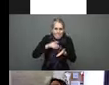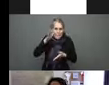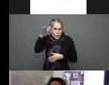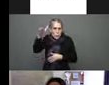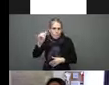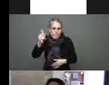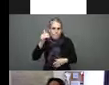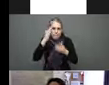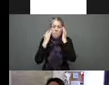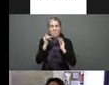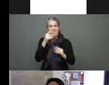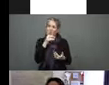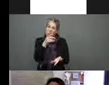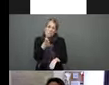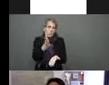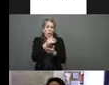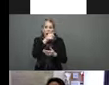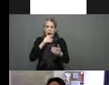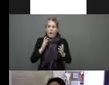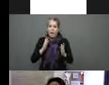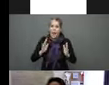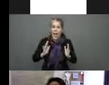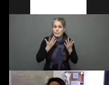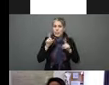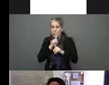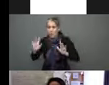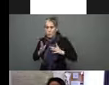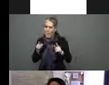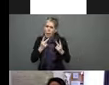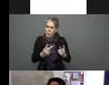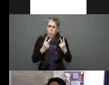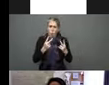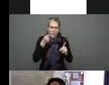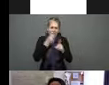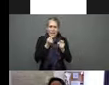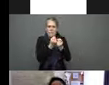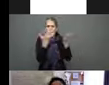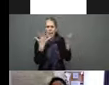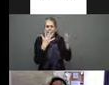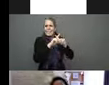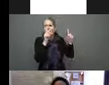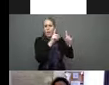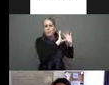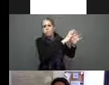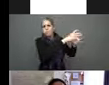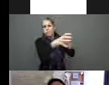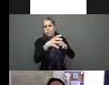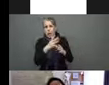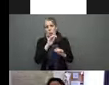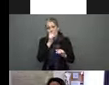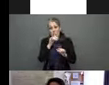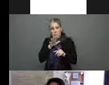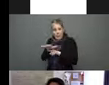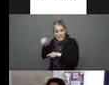animacy matters a lot for many other things. So I wouldn't be, uh, necessarily surprised if we found something different here. Um, cursorily,